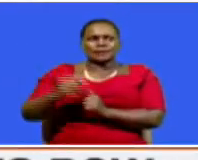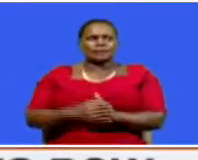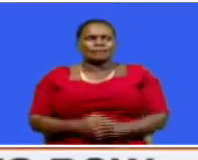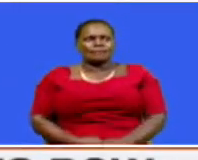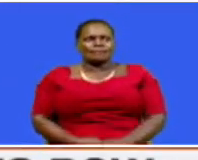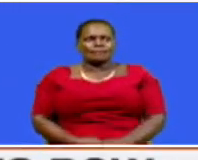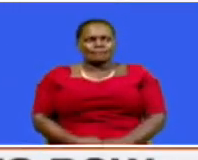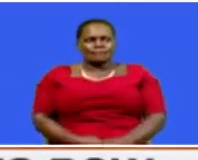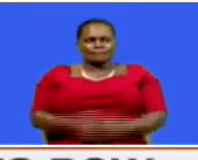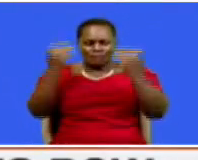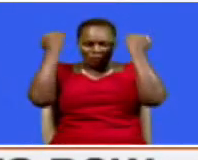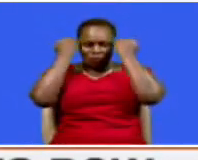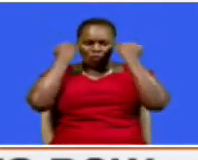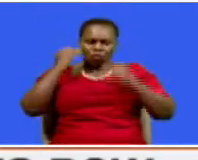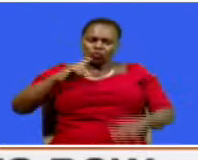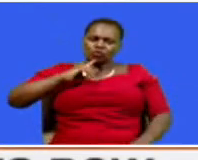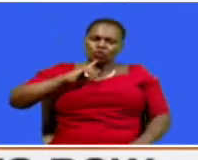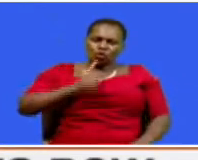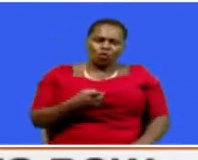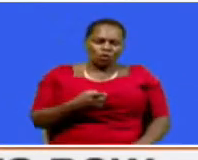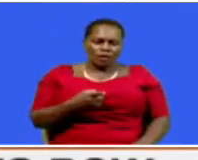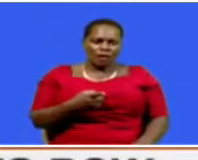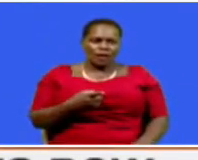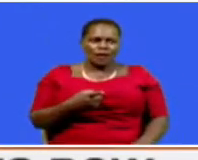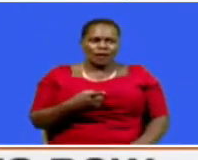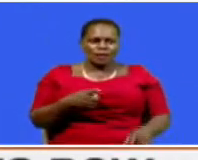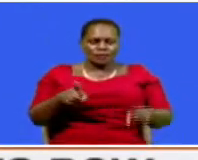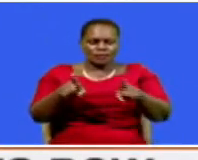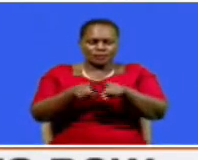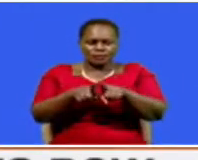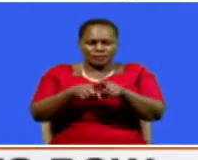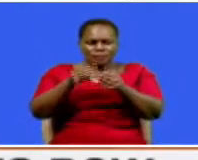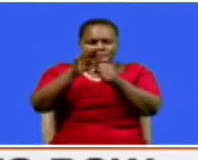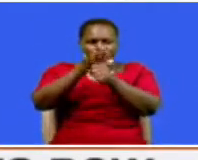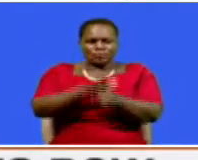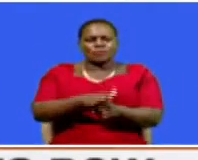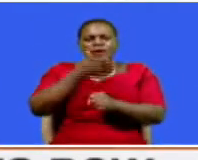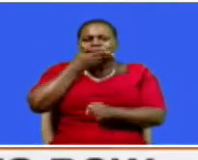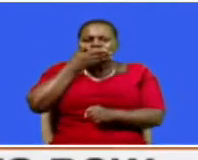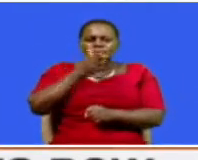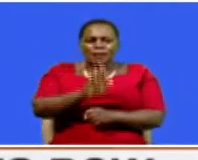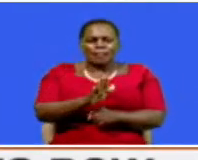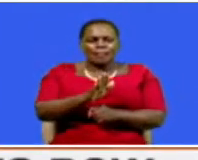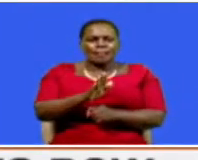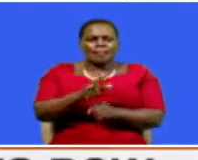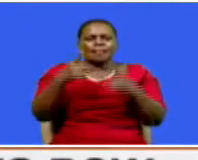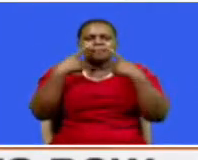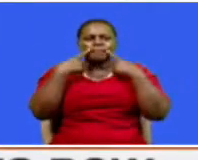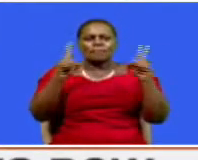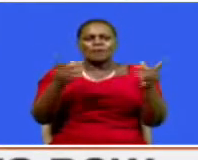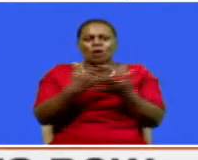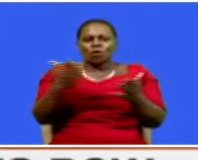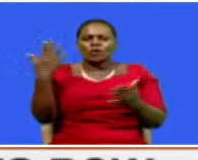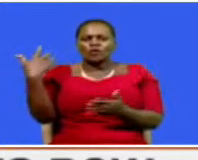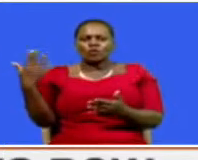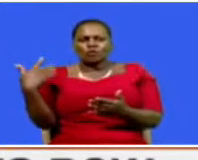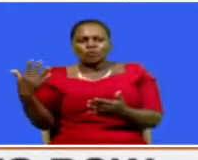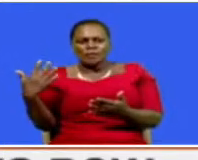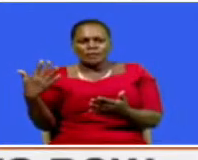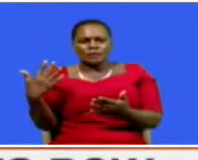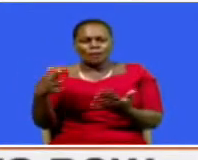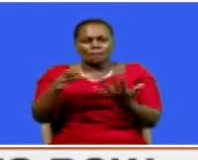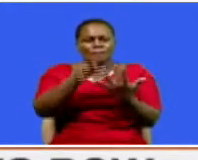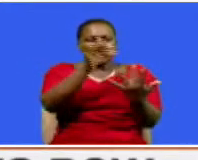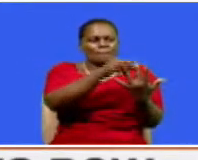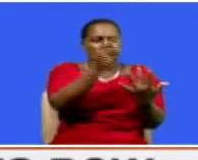The court issues an order of judicial review by Officer Shorara, pushing the first respondent's press release or any document of the purported